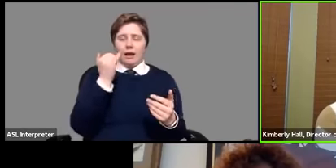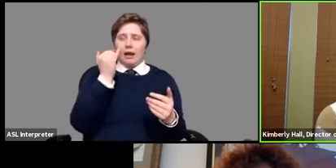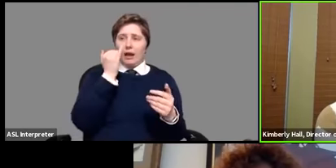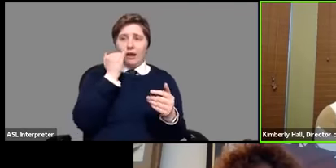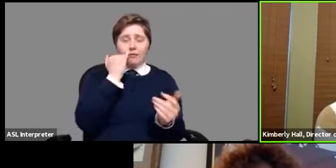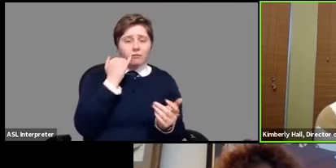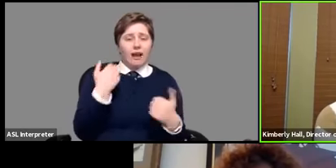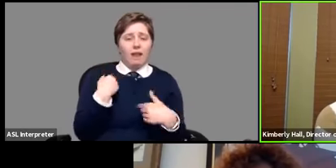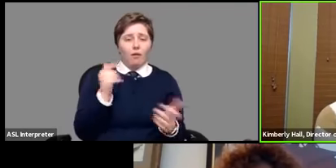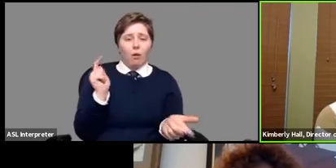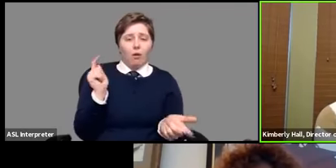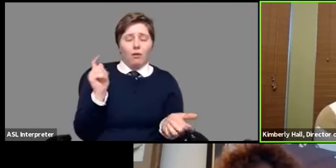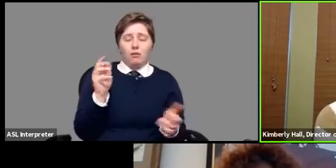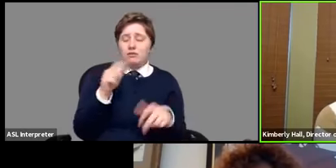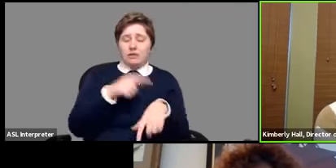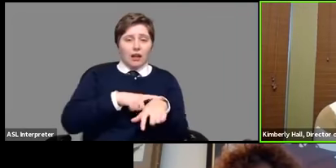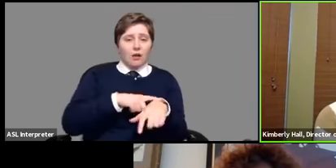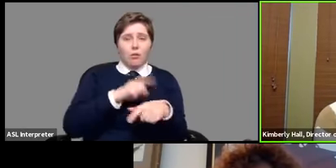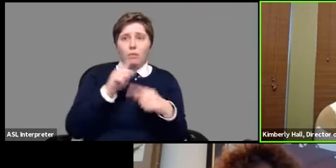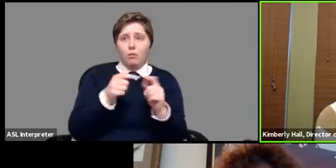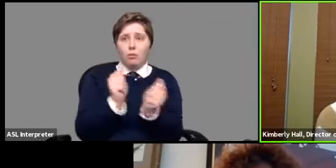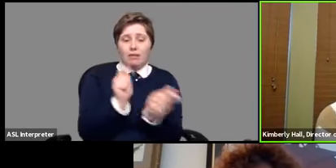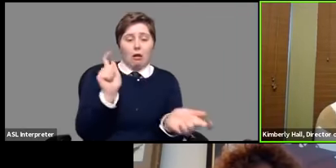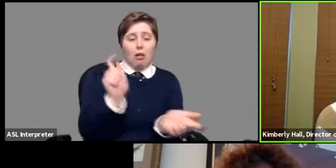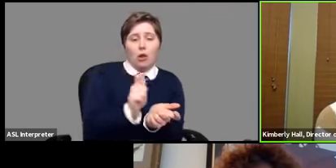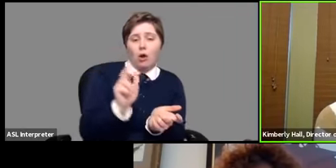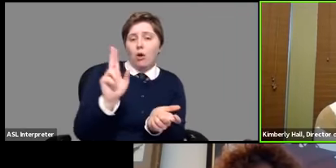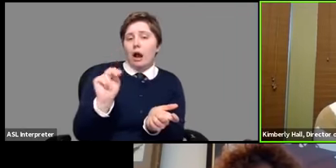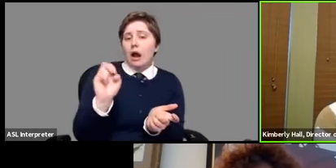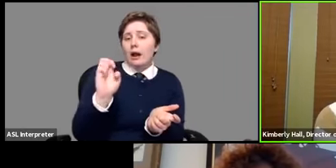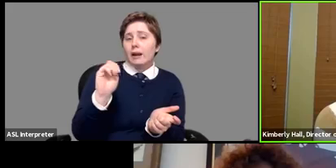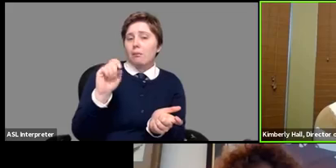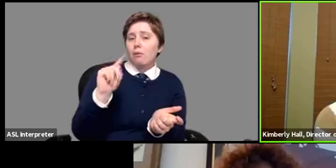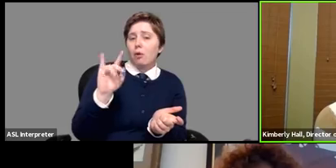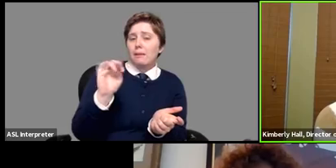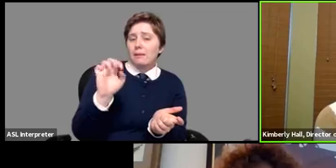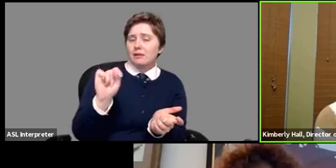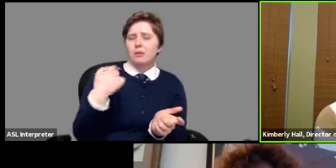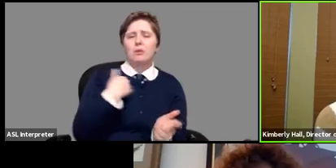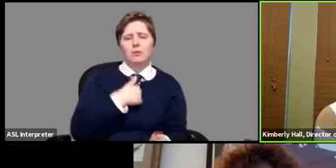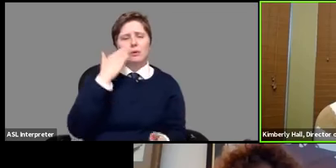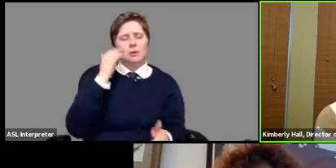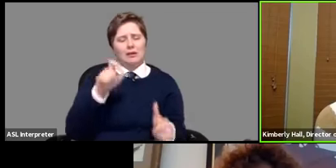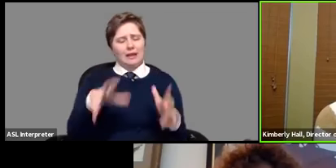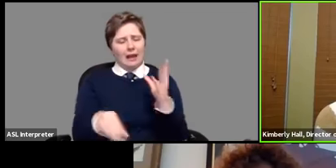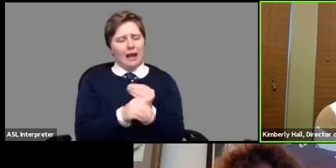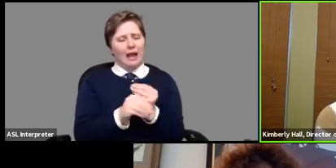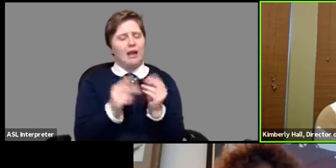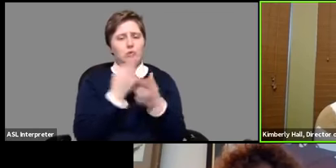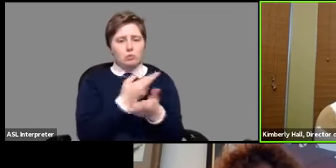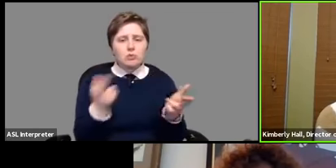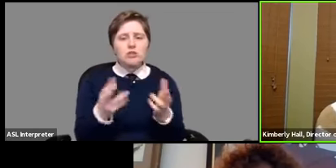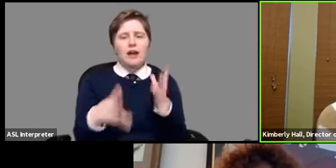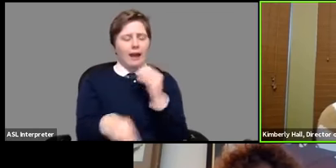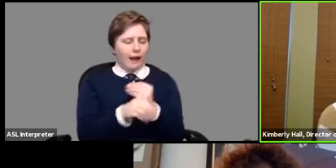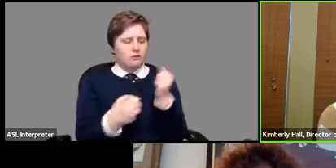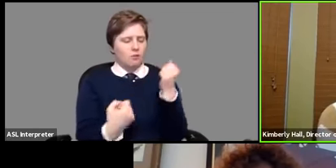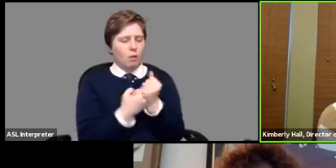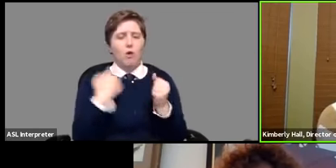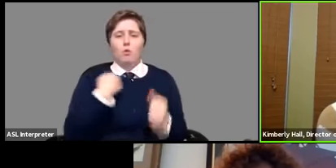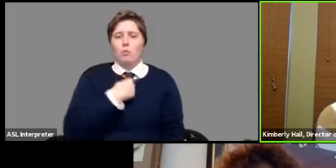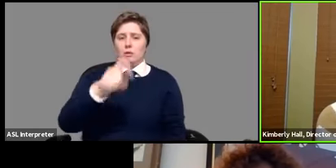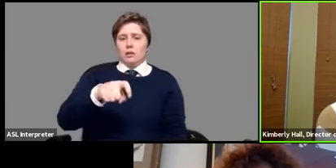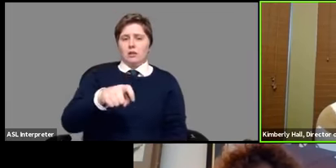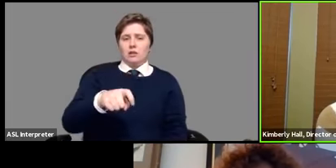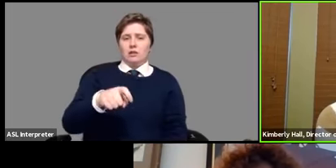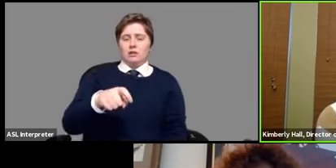low unemployment we knew that we needed to apply extra resources and extra support and that